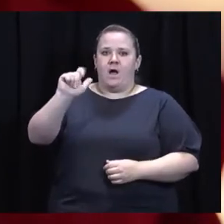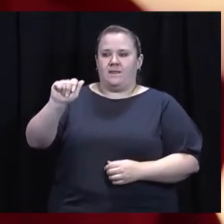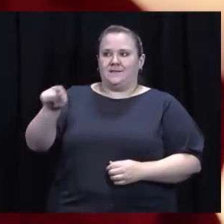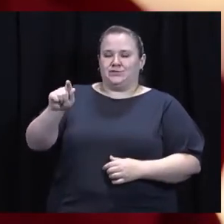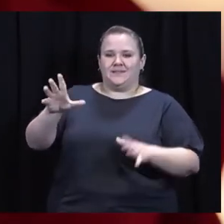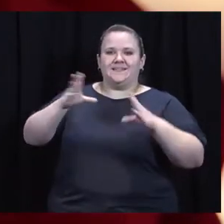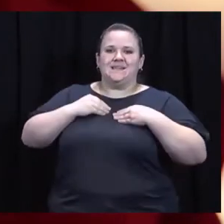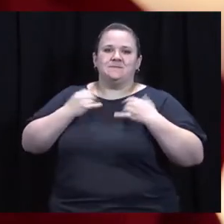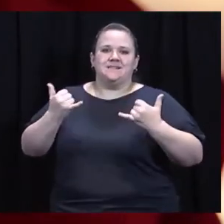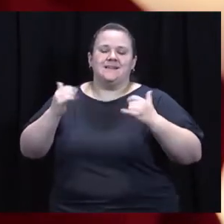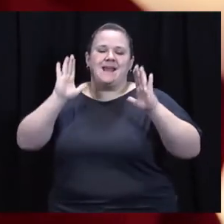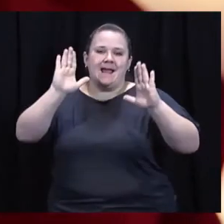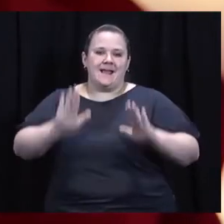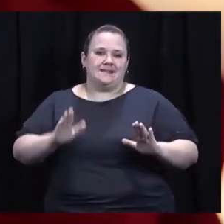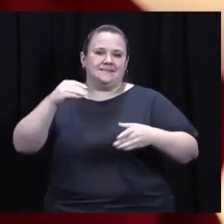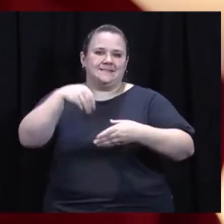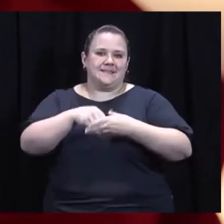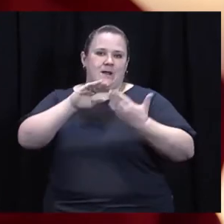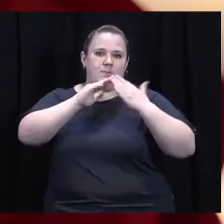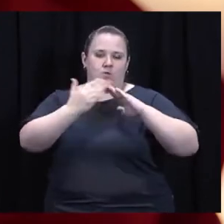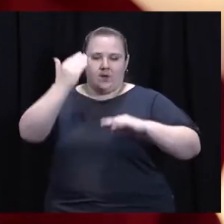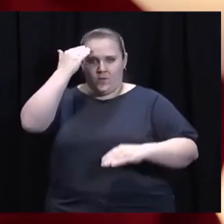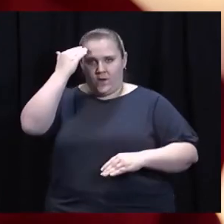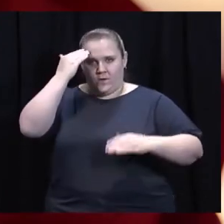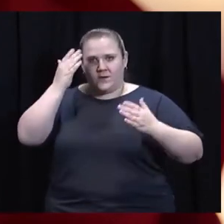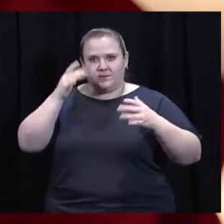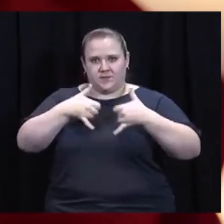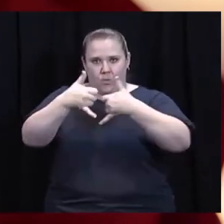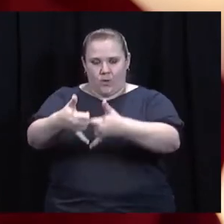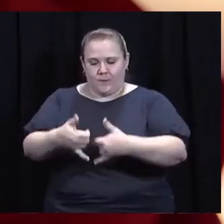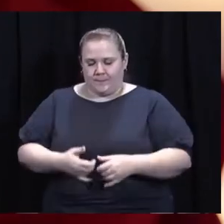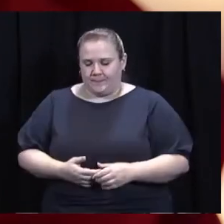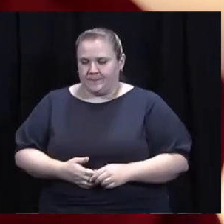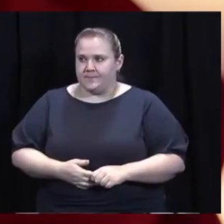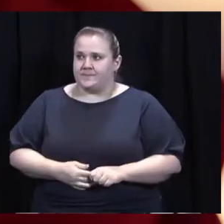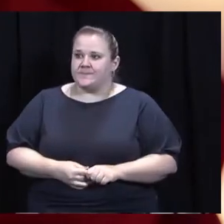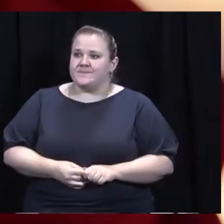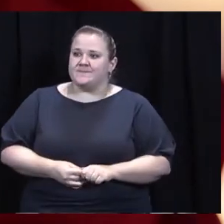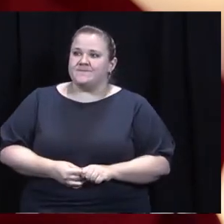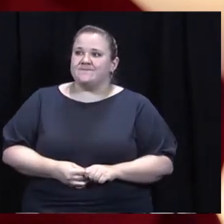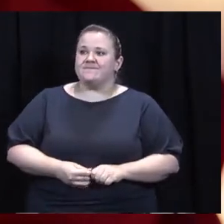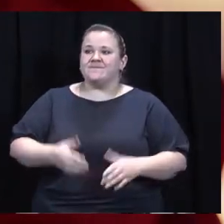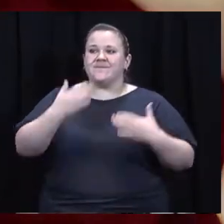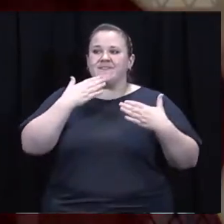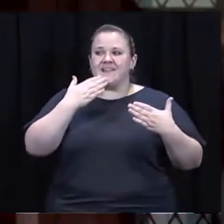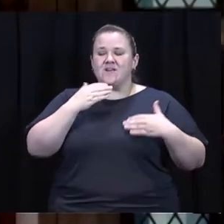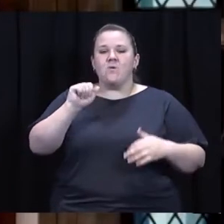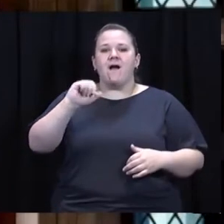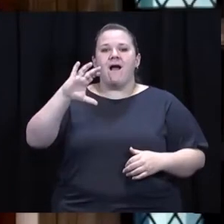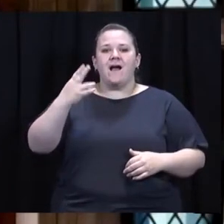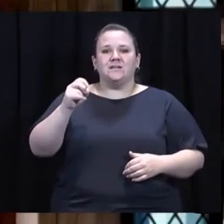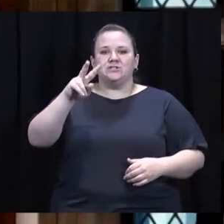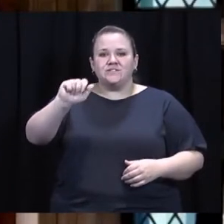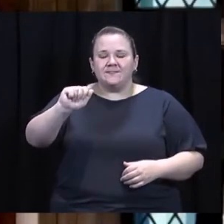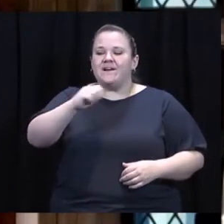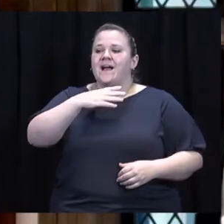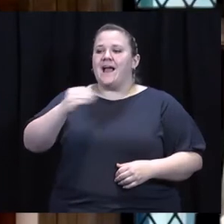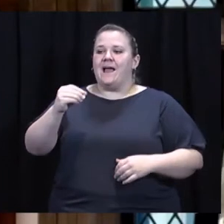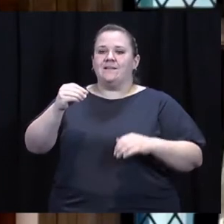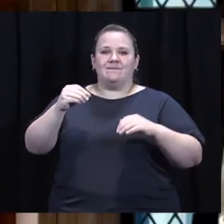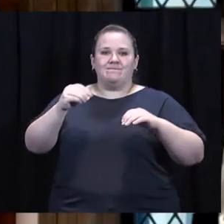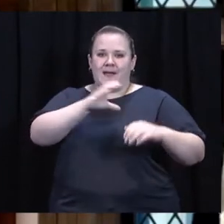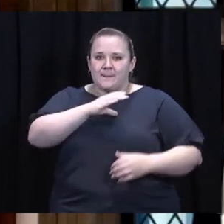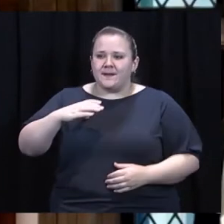congratulating Paula as she accepts tonight's Excellence in Community Awareness Award. Chiva and the selection